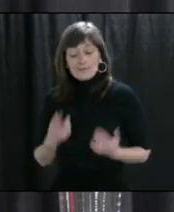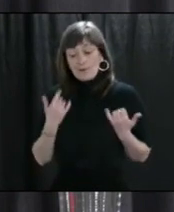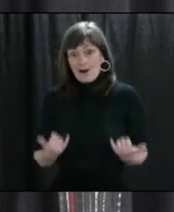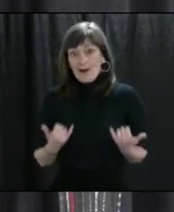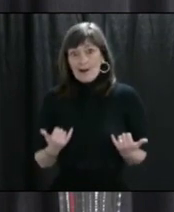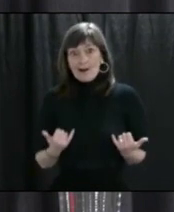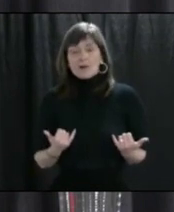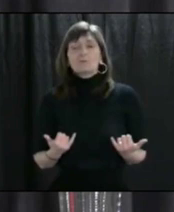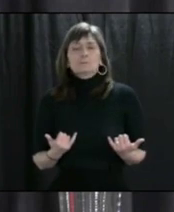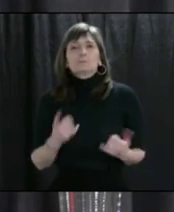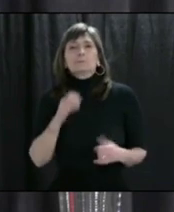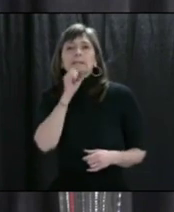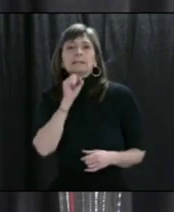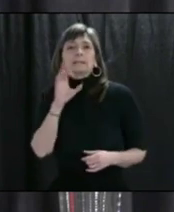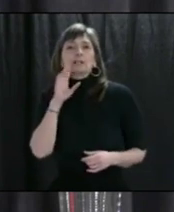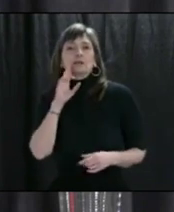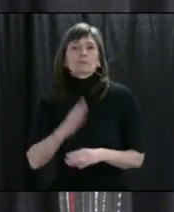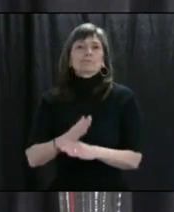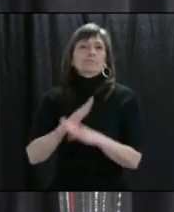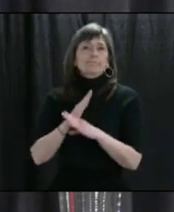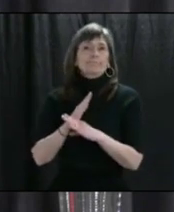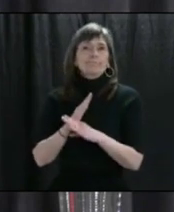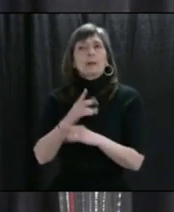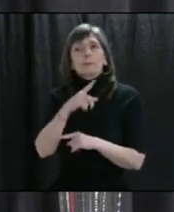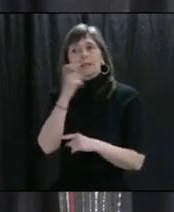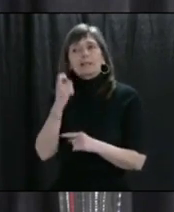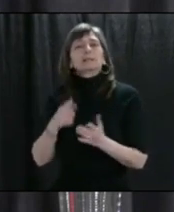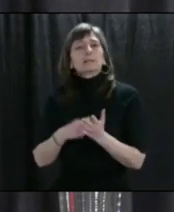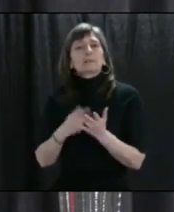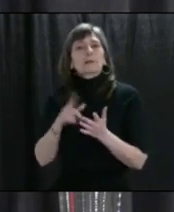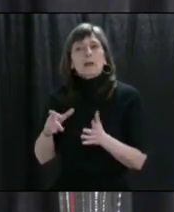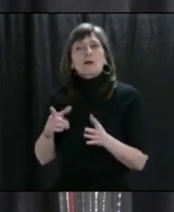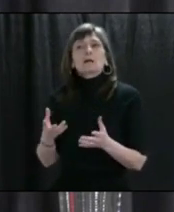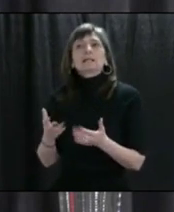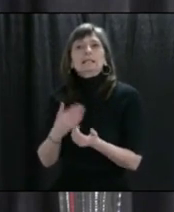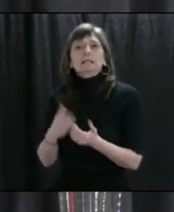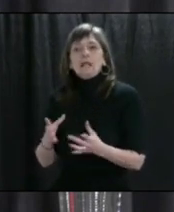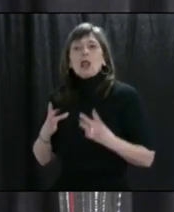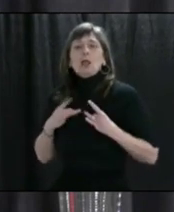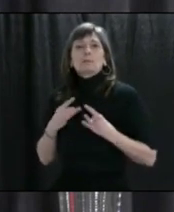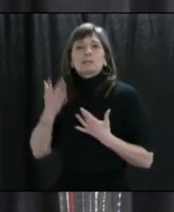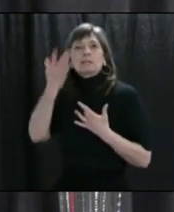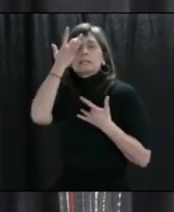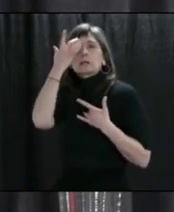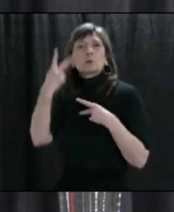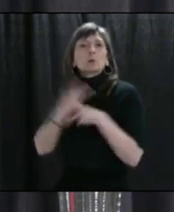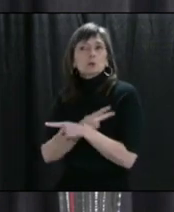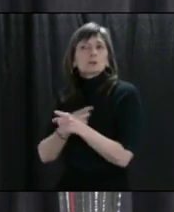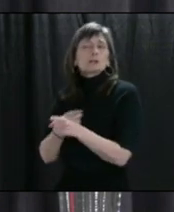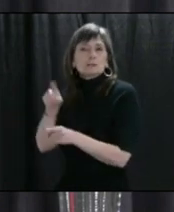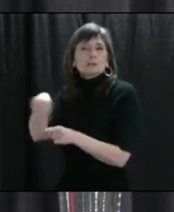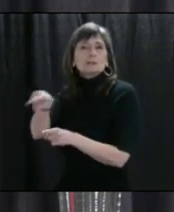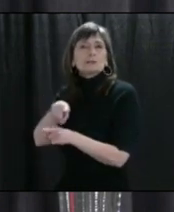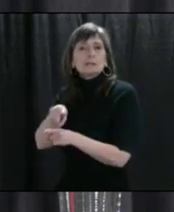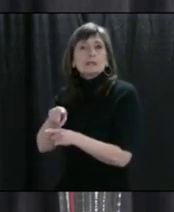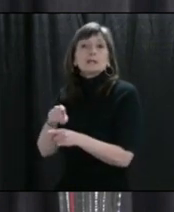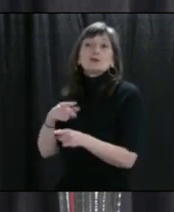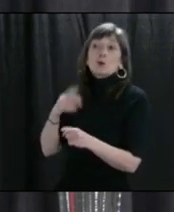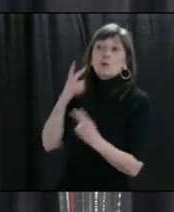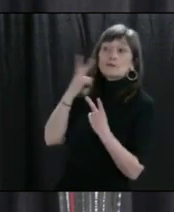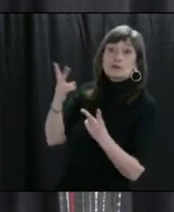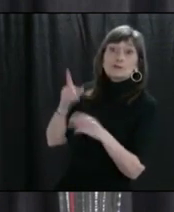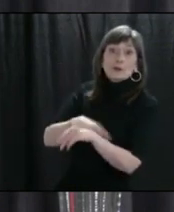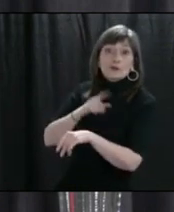protect our seniors, our most vulnerable. And we know that the risks are directly related to visitation